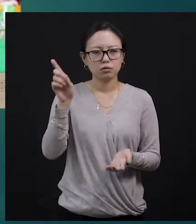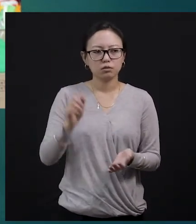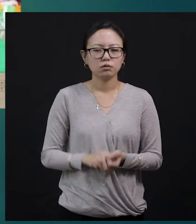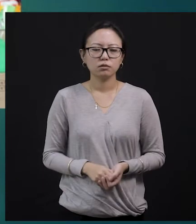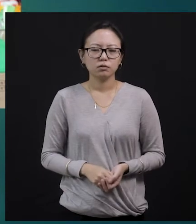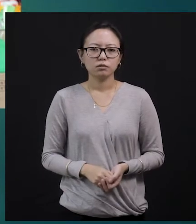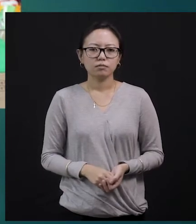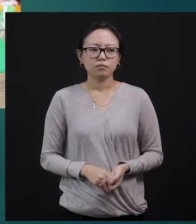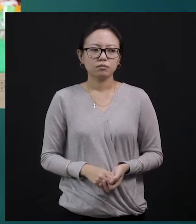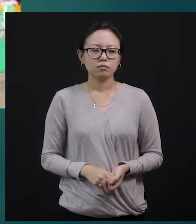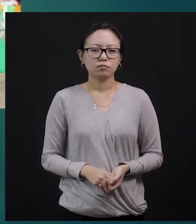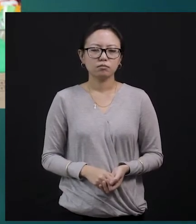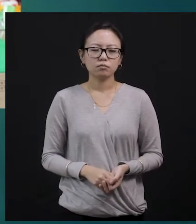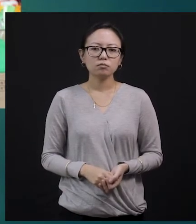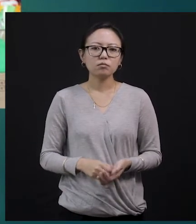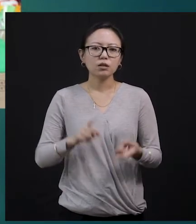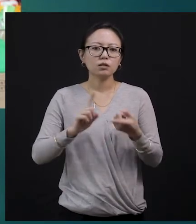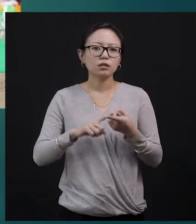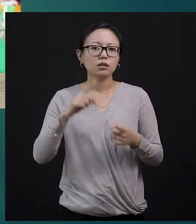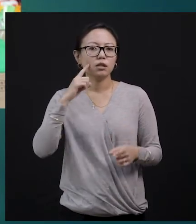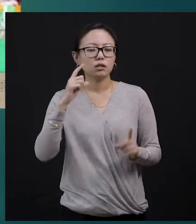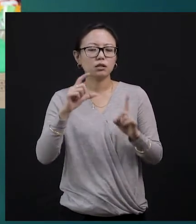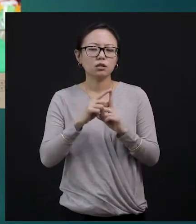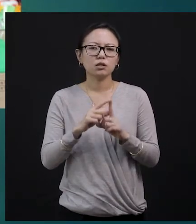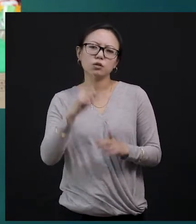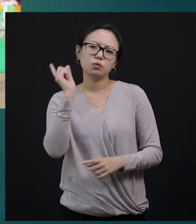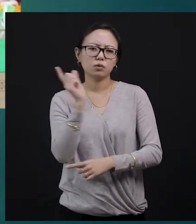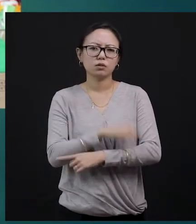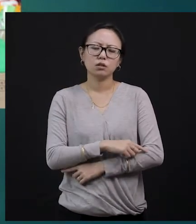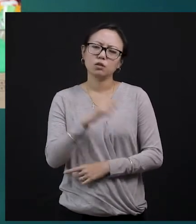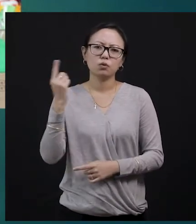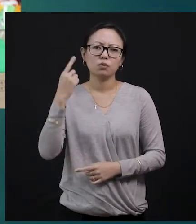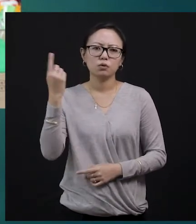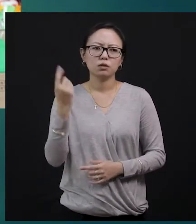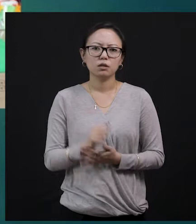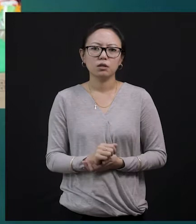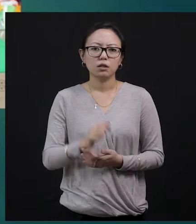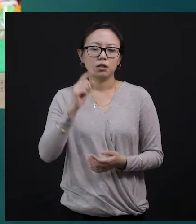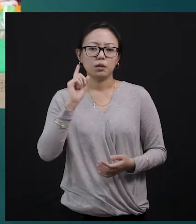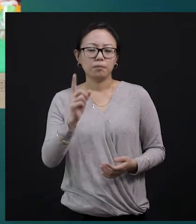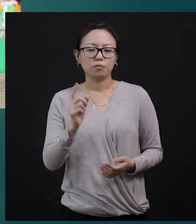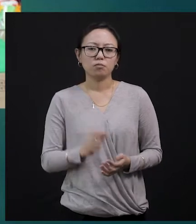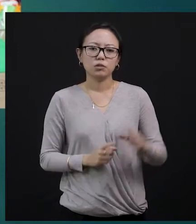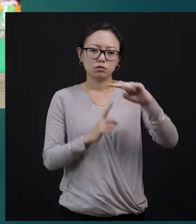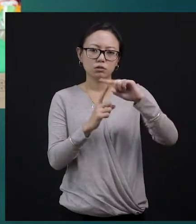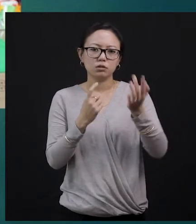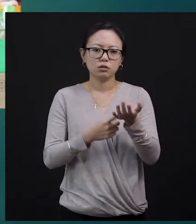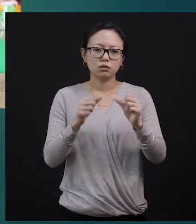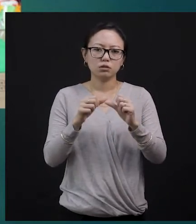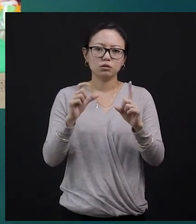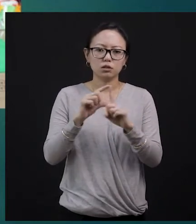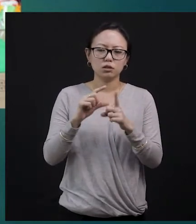Though the real celebration of Eid comes just one day, the dread fear in that village will go on for days and